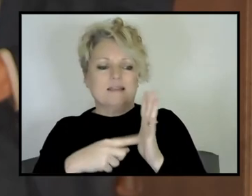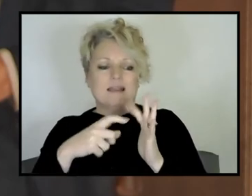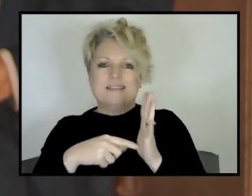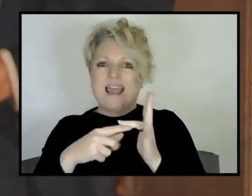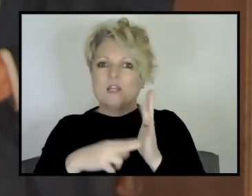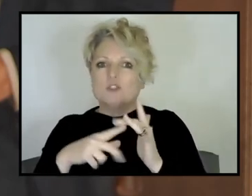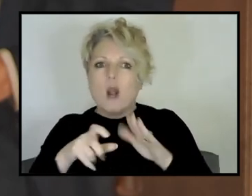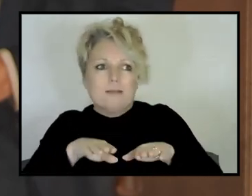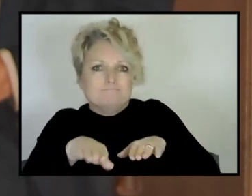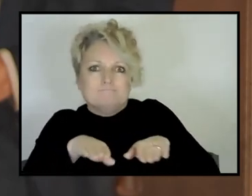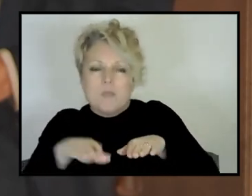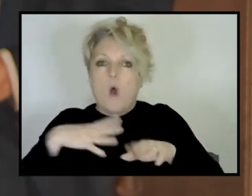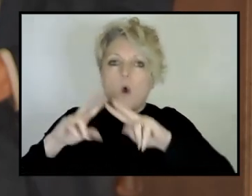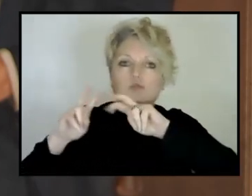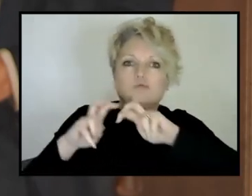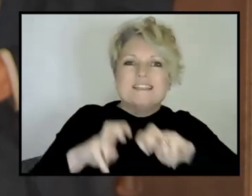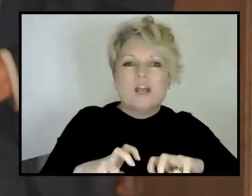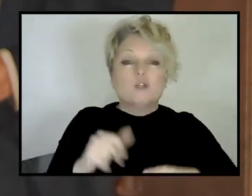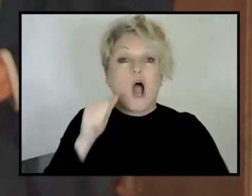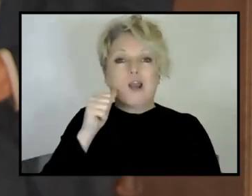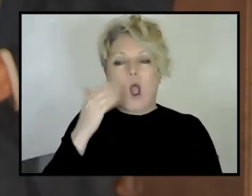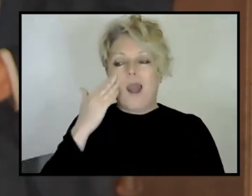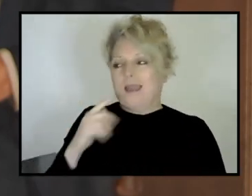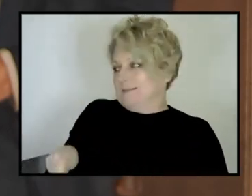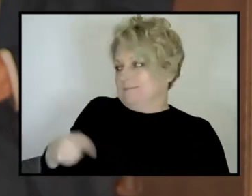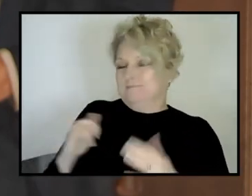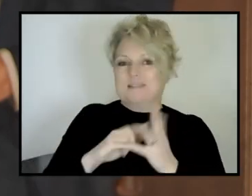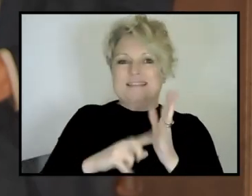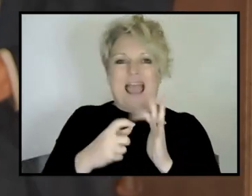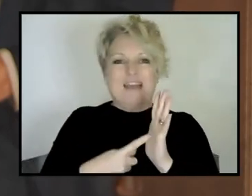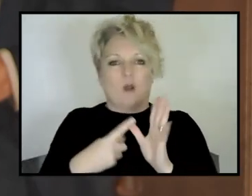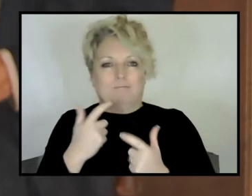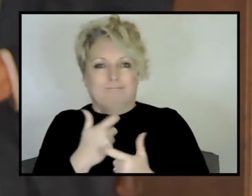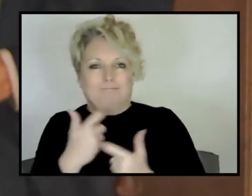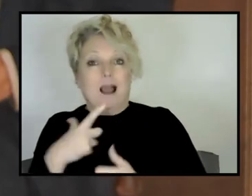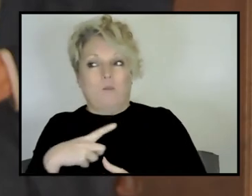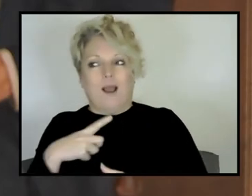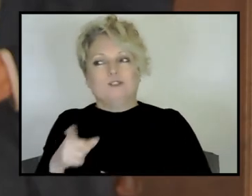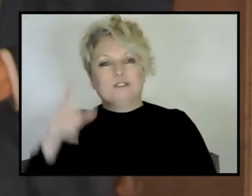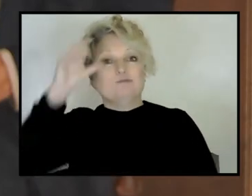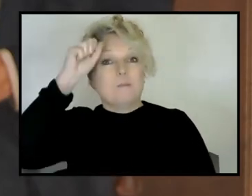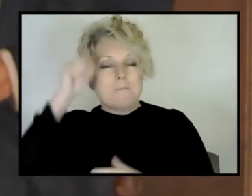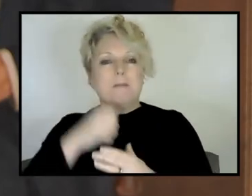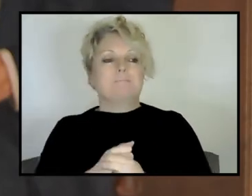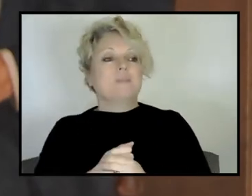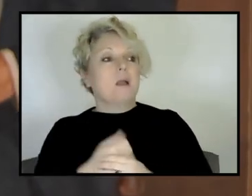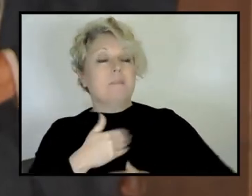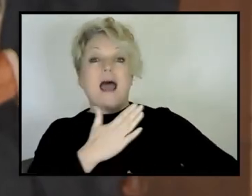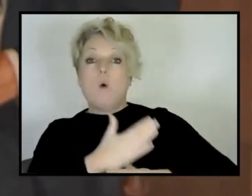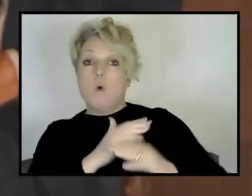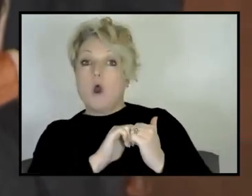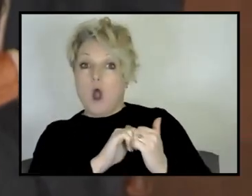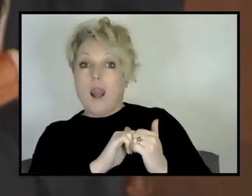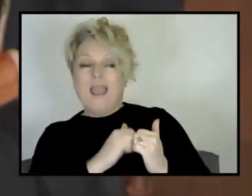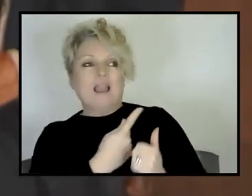I see Sandra smirking next to me because she will remember it. And, and a colleague and I, we really got shouted out of the room for a long